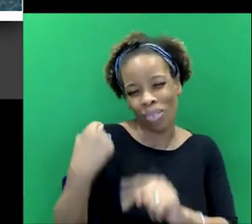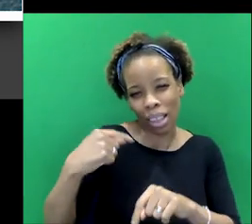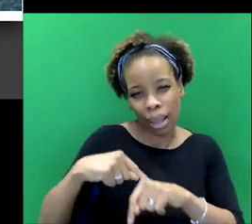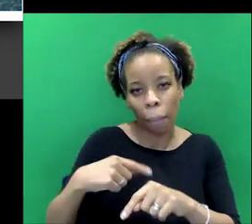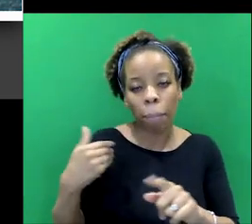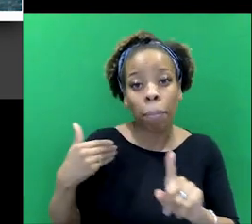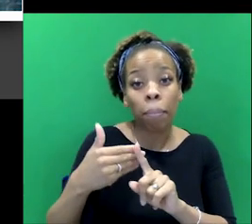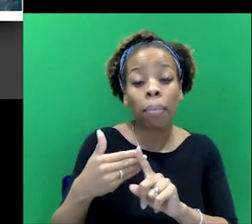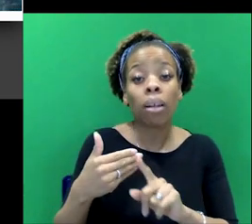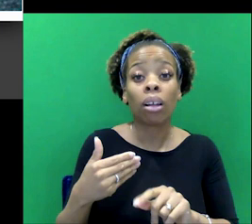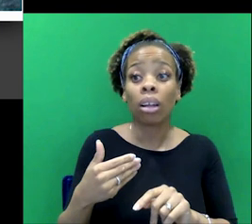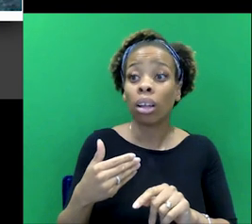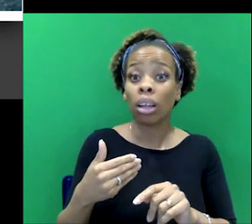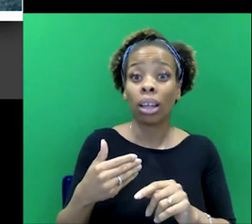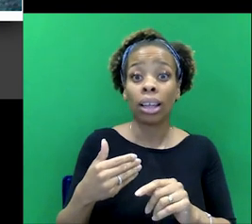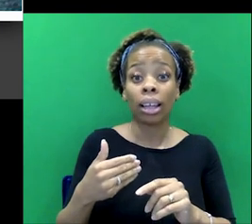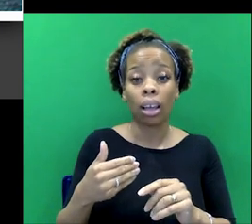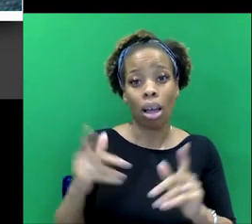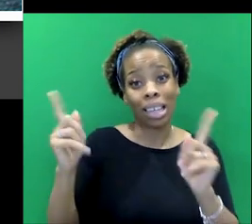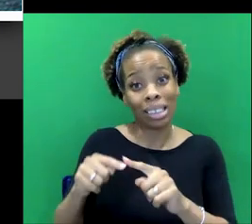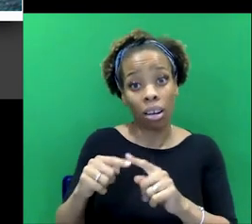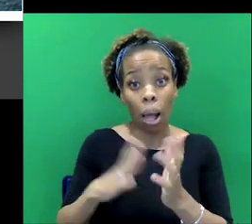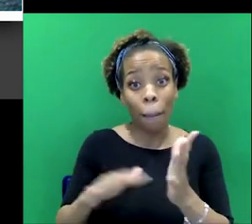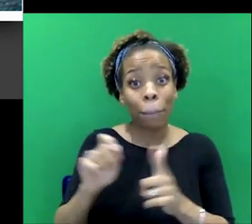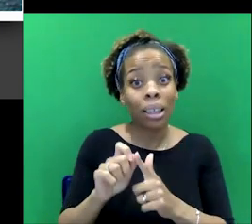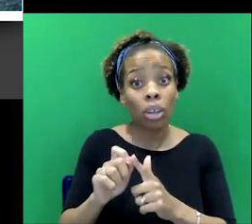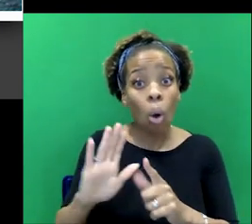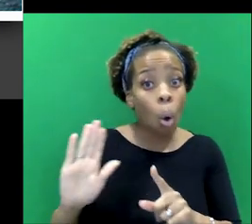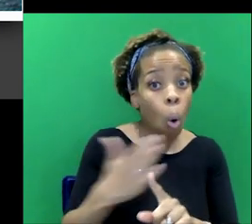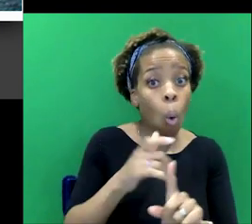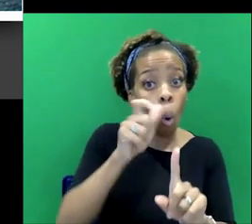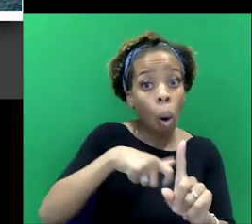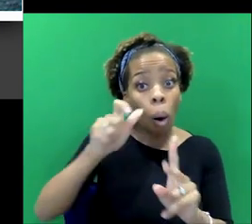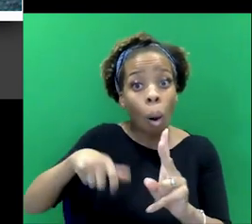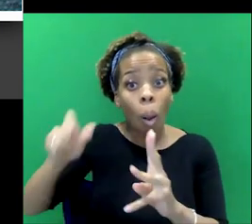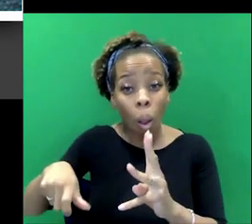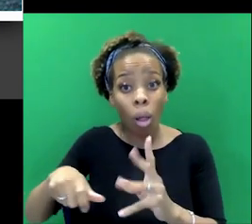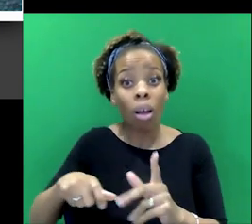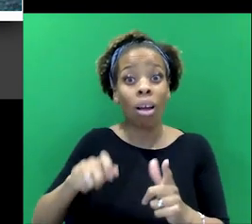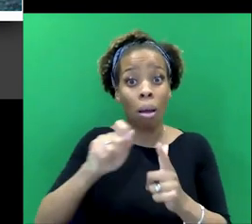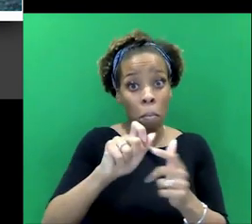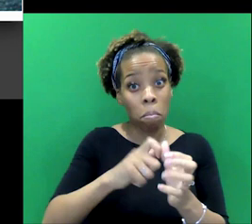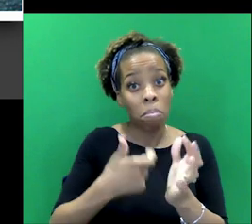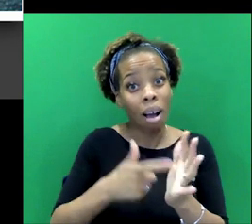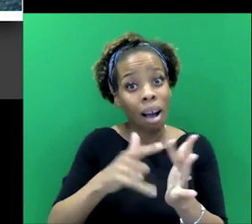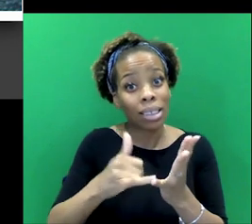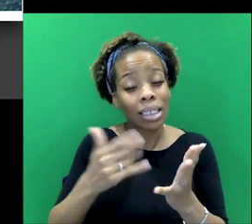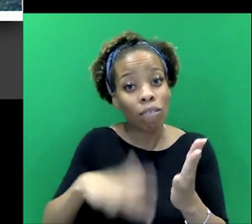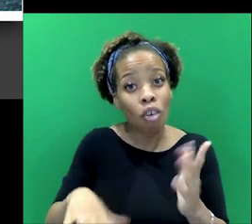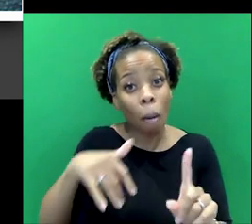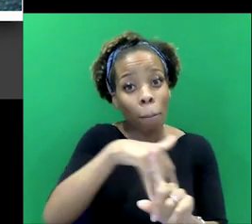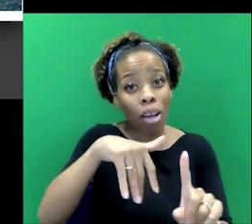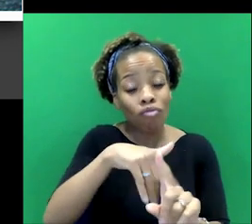before independence, were all Parsis. So Dadabhai Naoroji is succeeded by Manjarji Bhavnagri, who was a Tory.